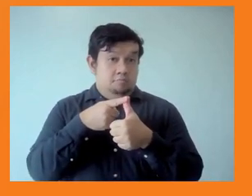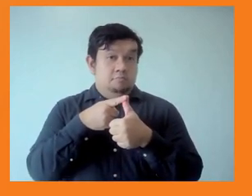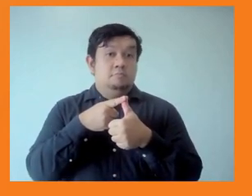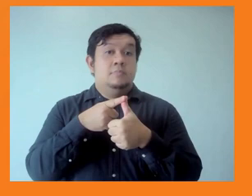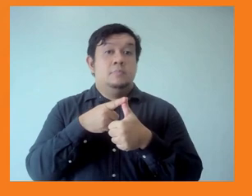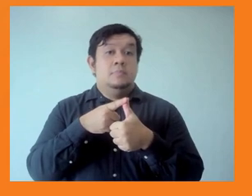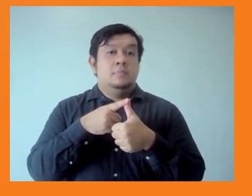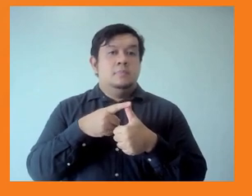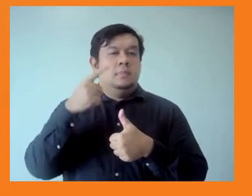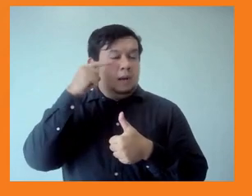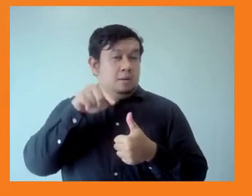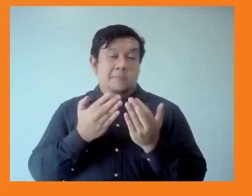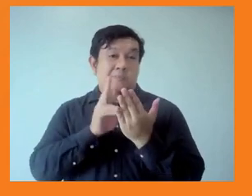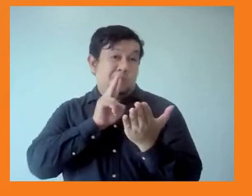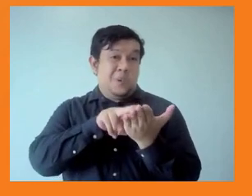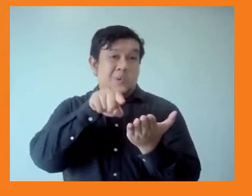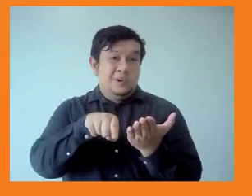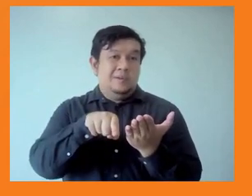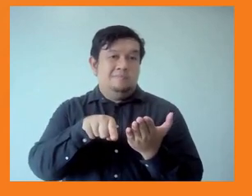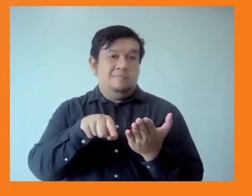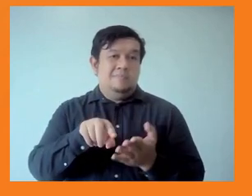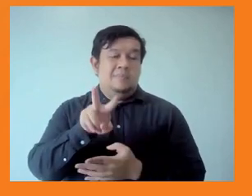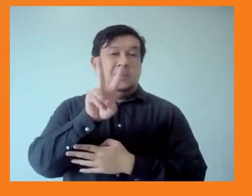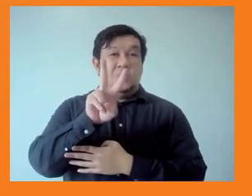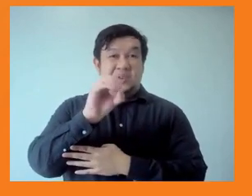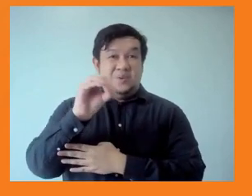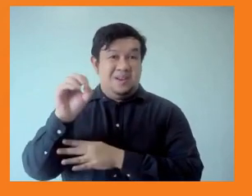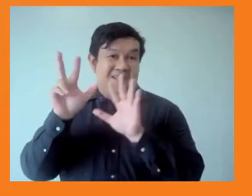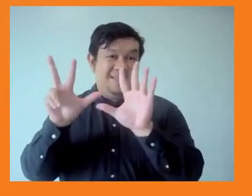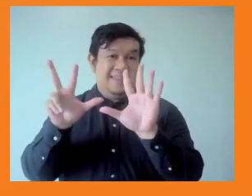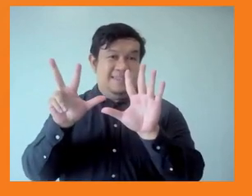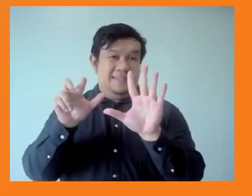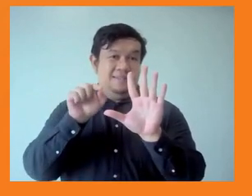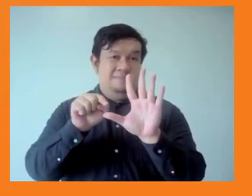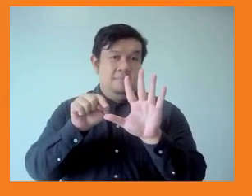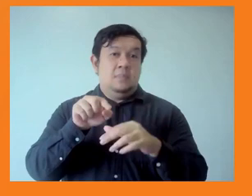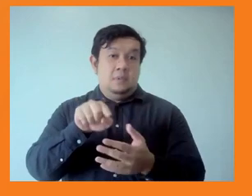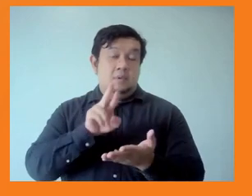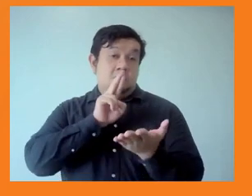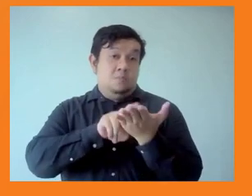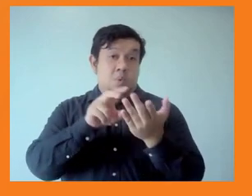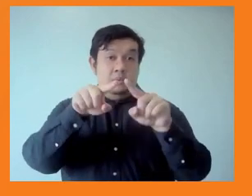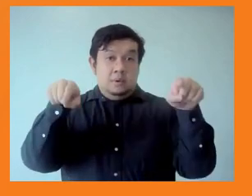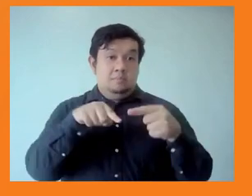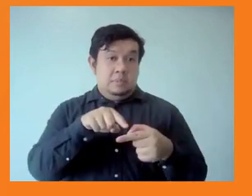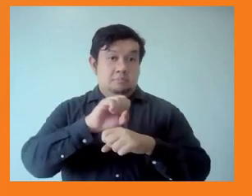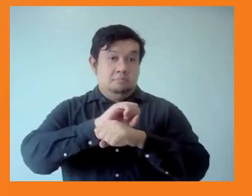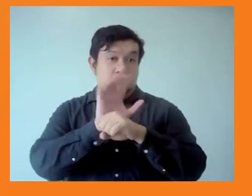2008, also referred as a Sarkozy report, which basically outlines GDP's limitations,